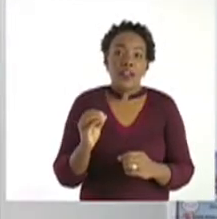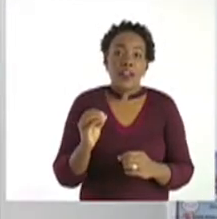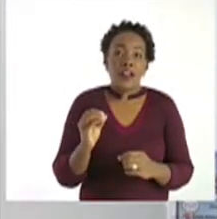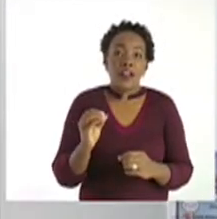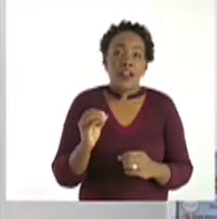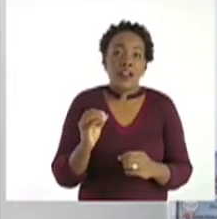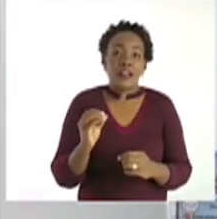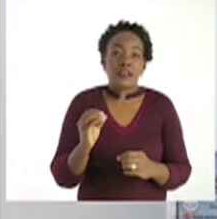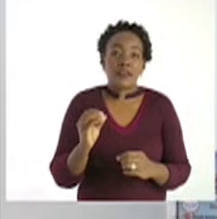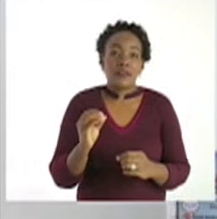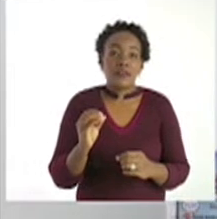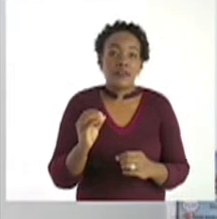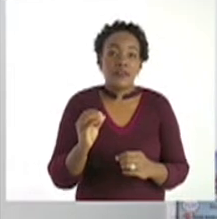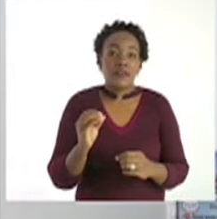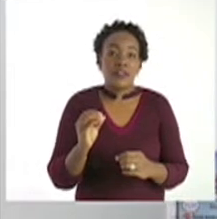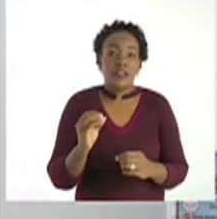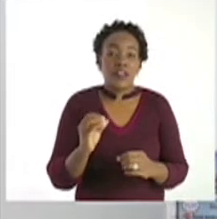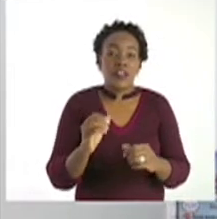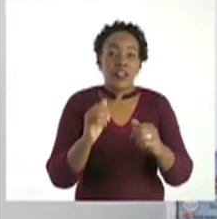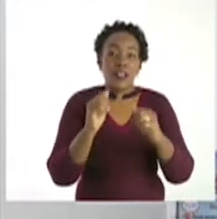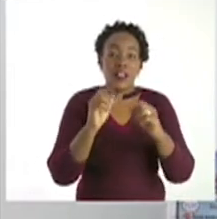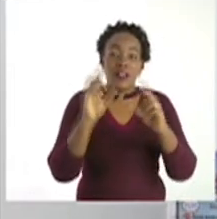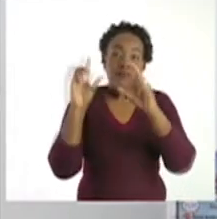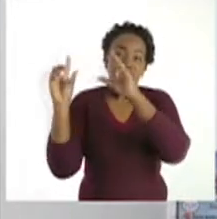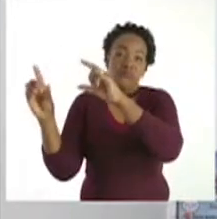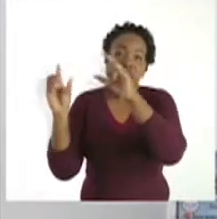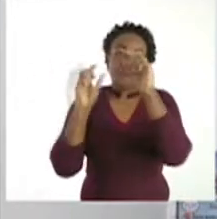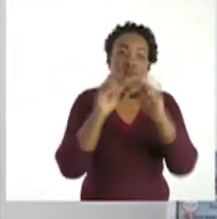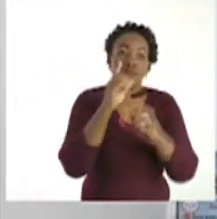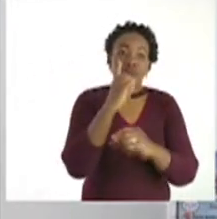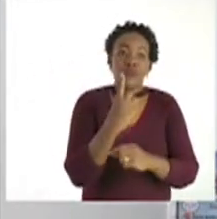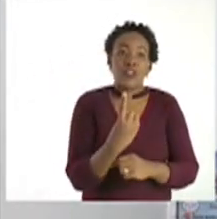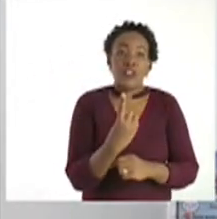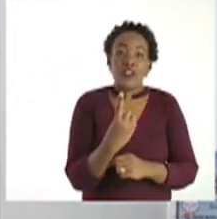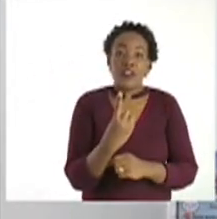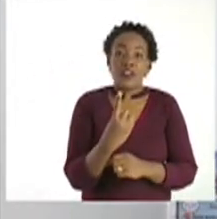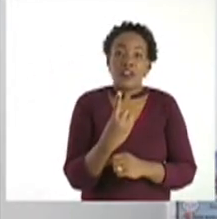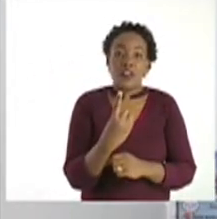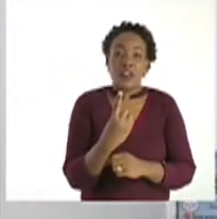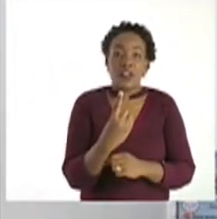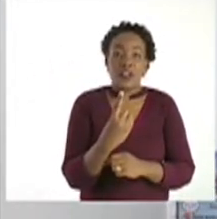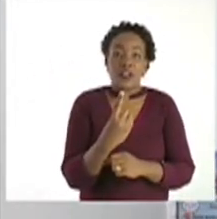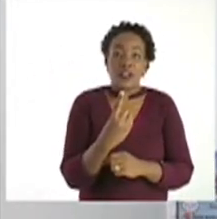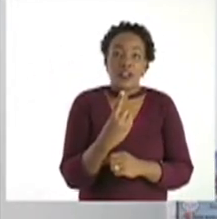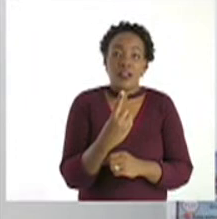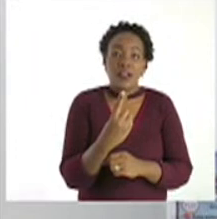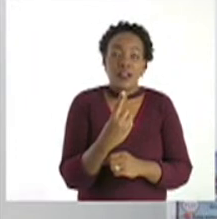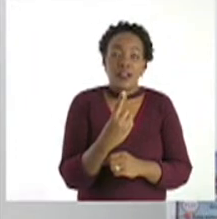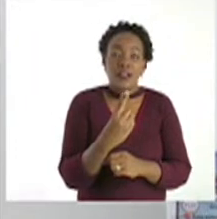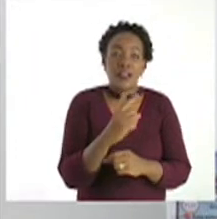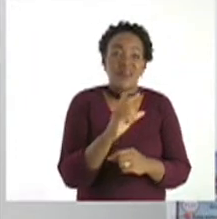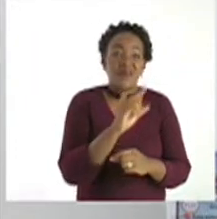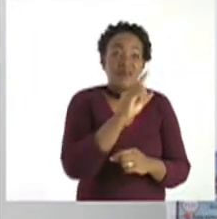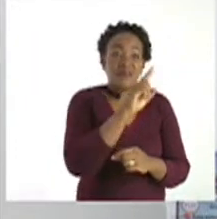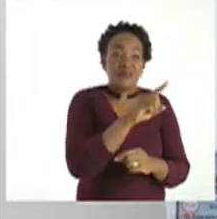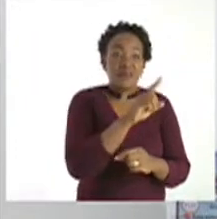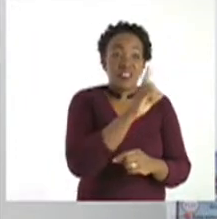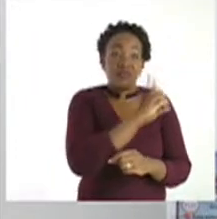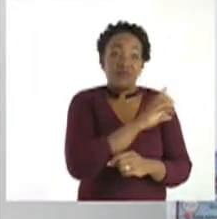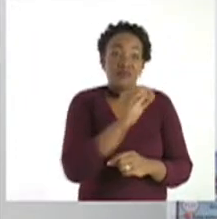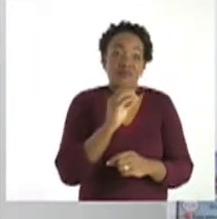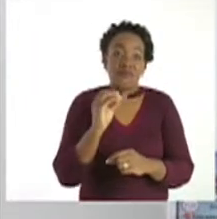1. I'll put it here. I'll take my 100. I'll put it